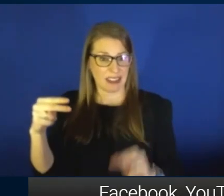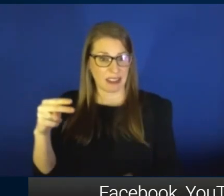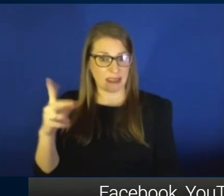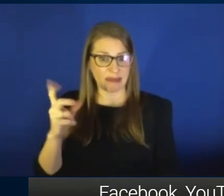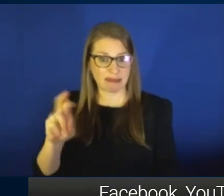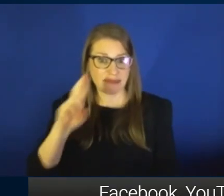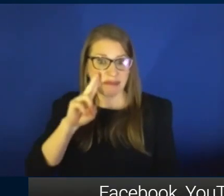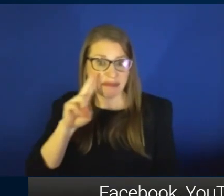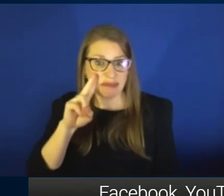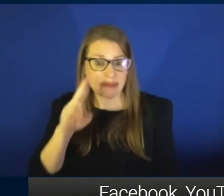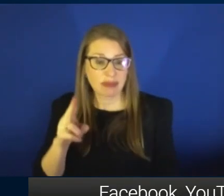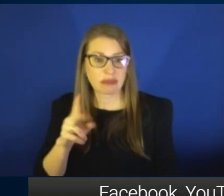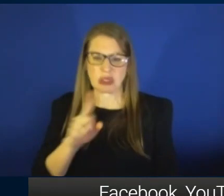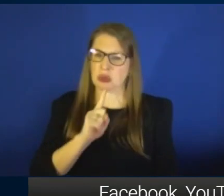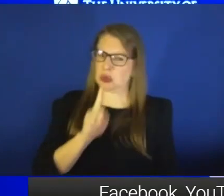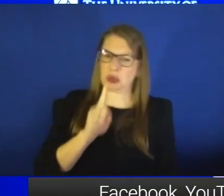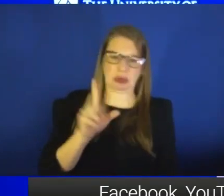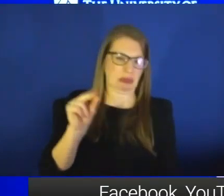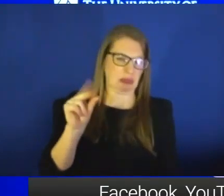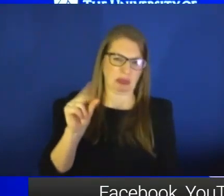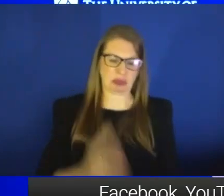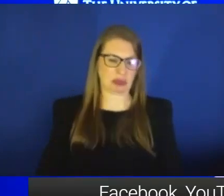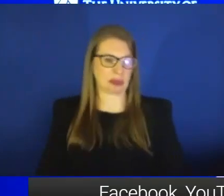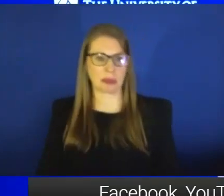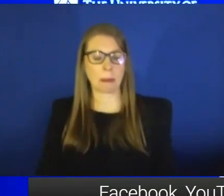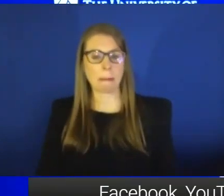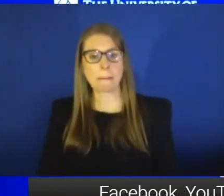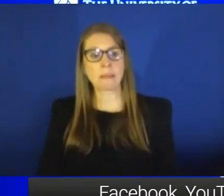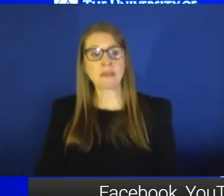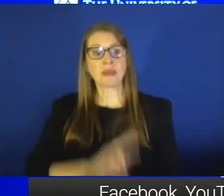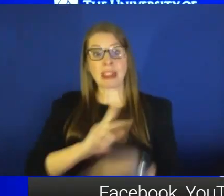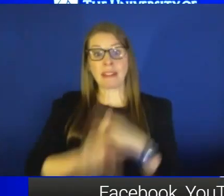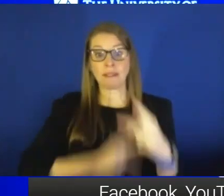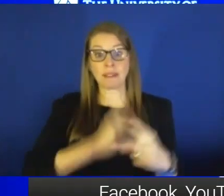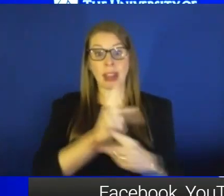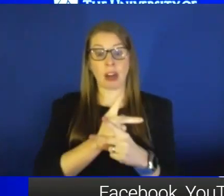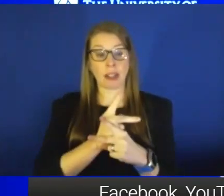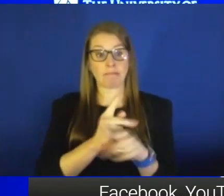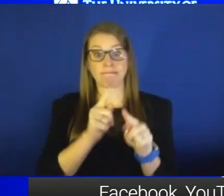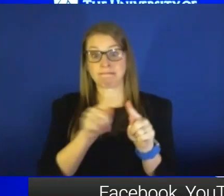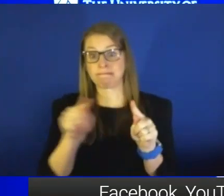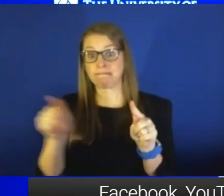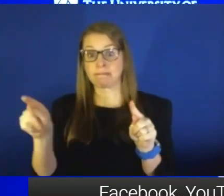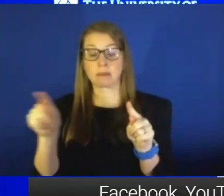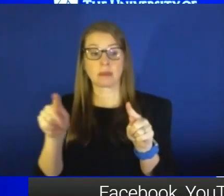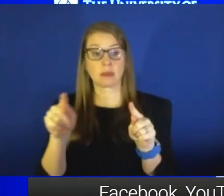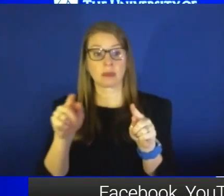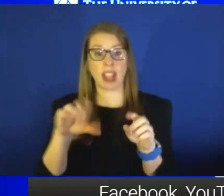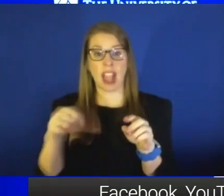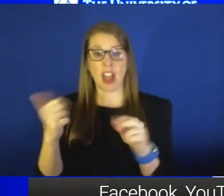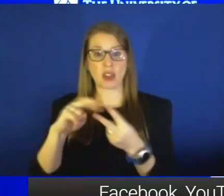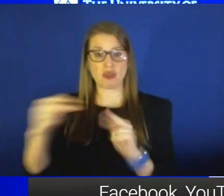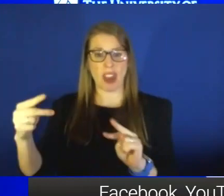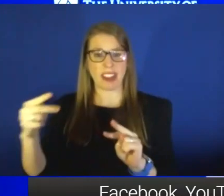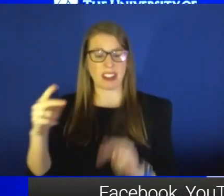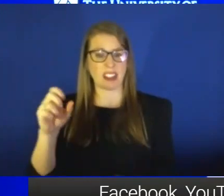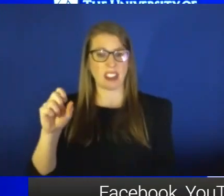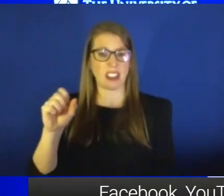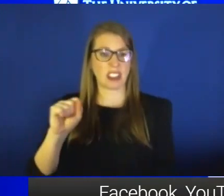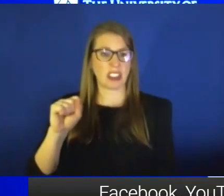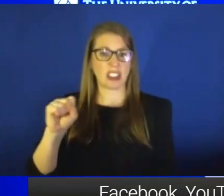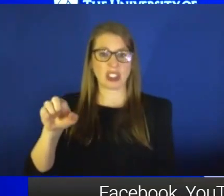I don't think that's true at all. So they are variants. Certainly, there is no other strain of SARS-CoV-2, so we should